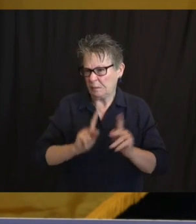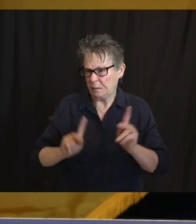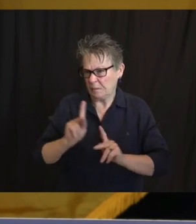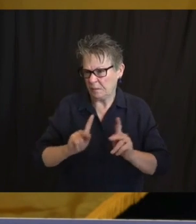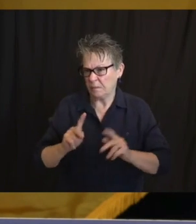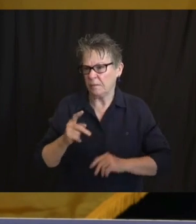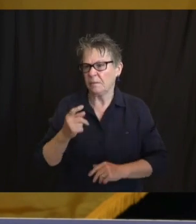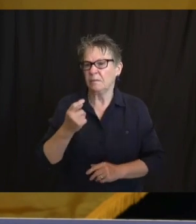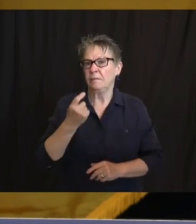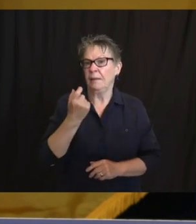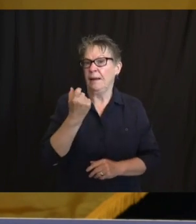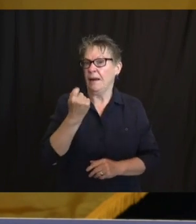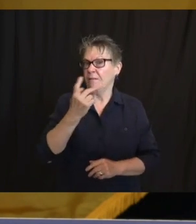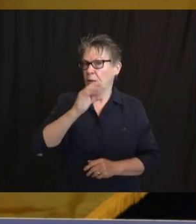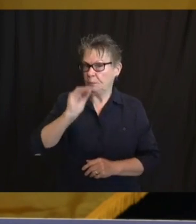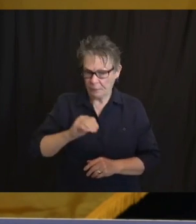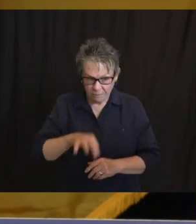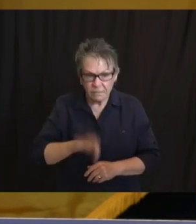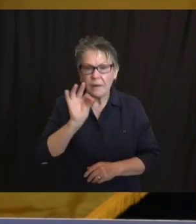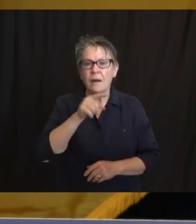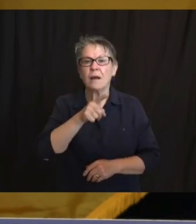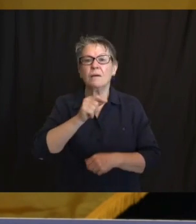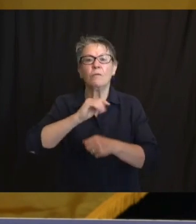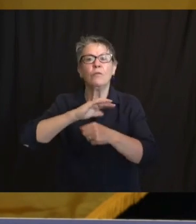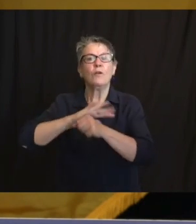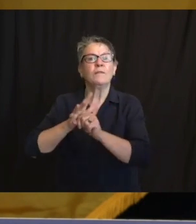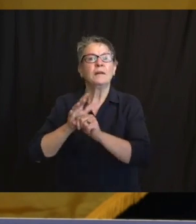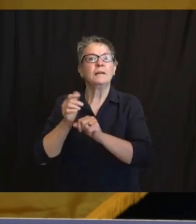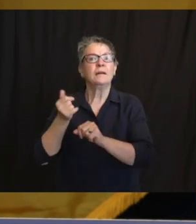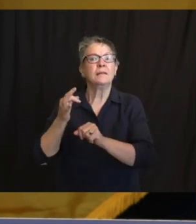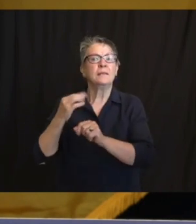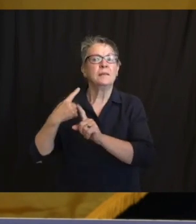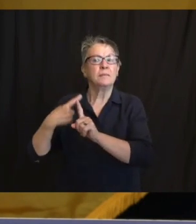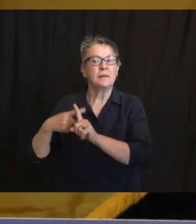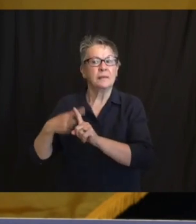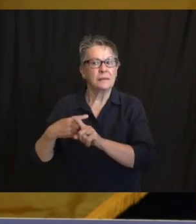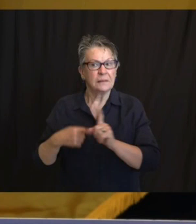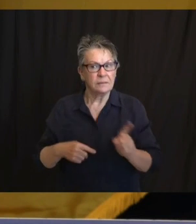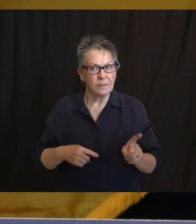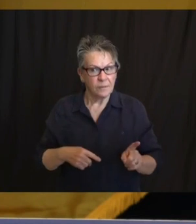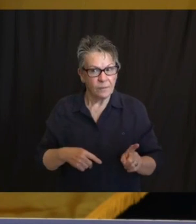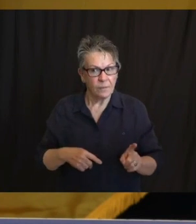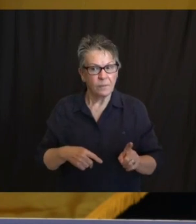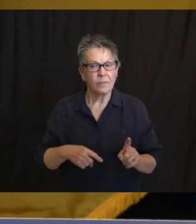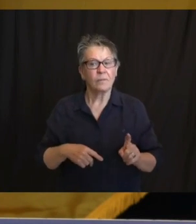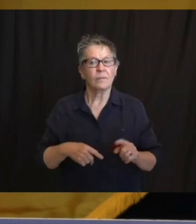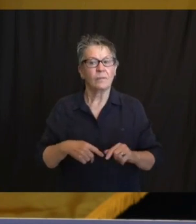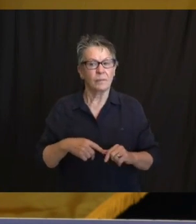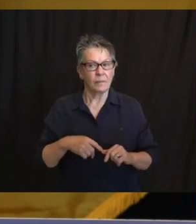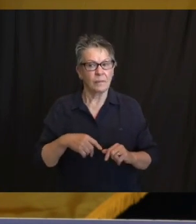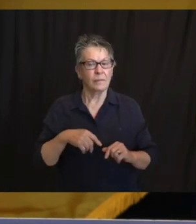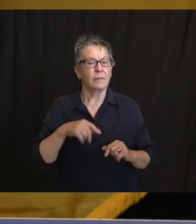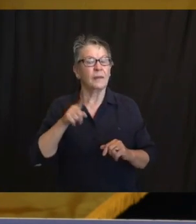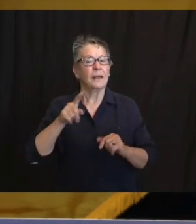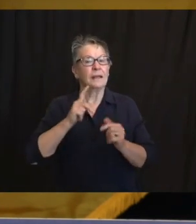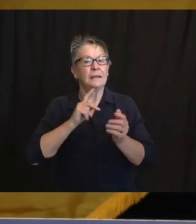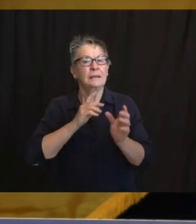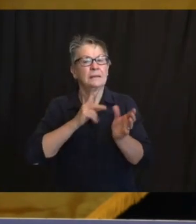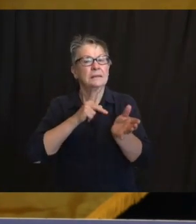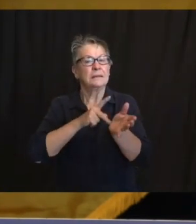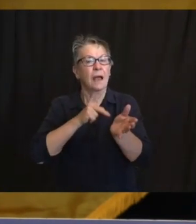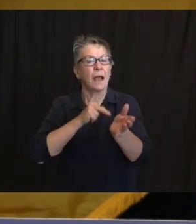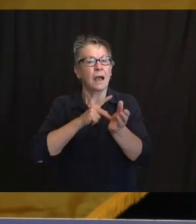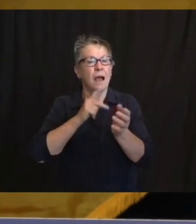our patients have been tested, returning a 17% positivity. So that concludes my